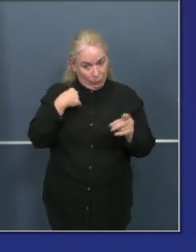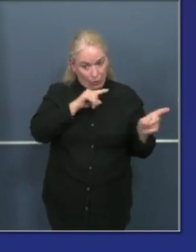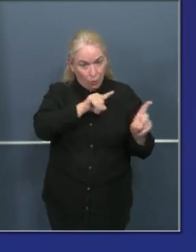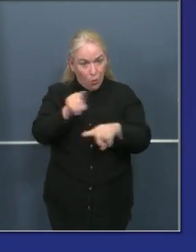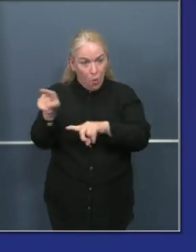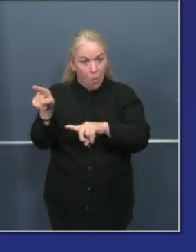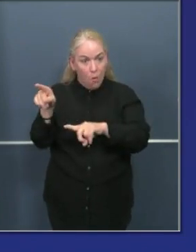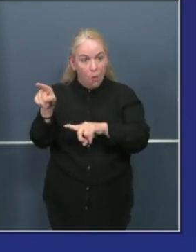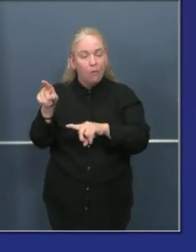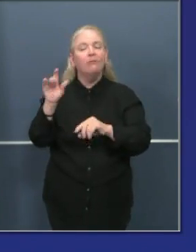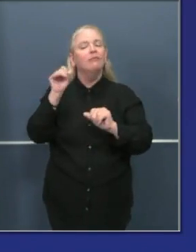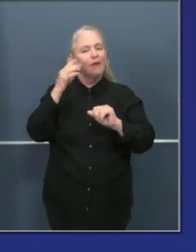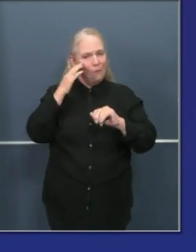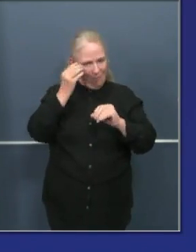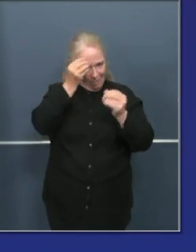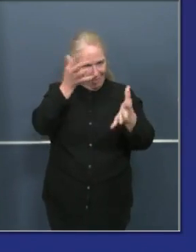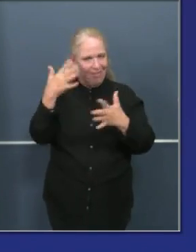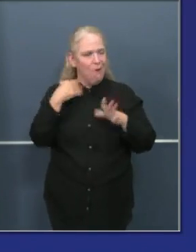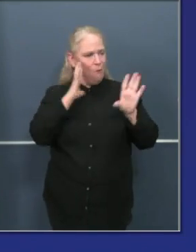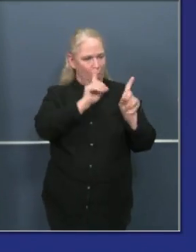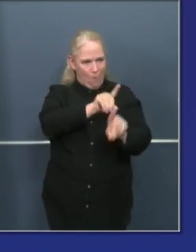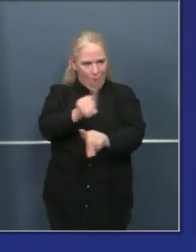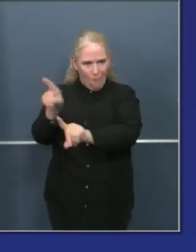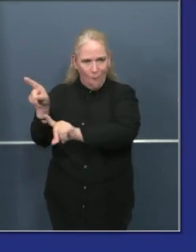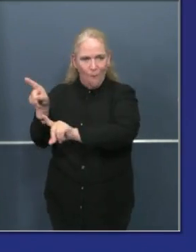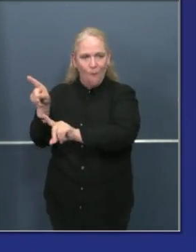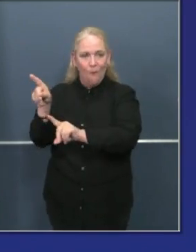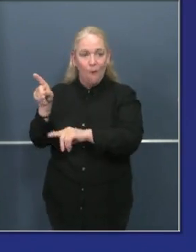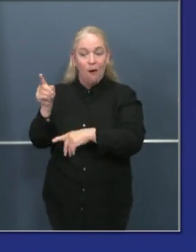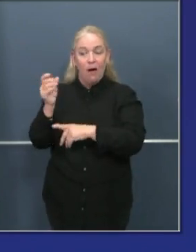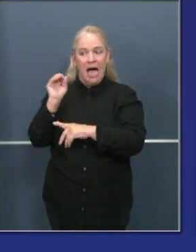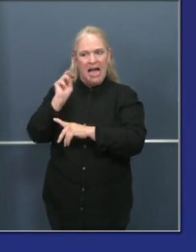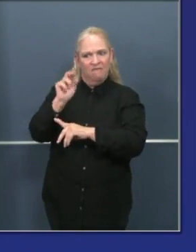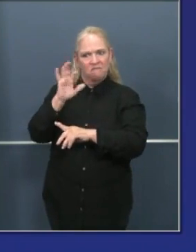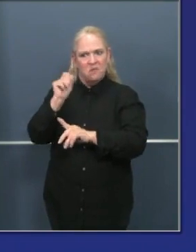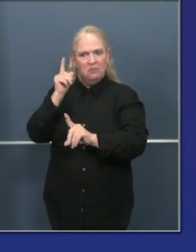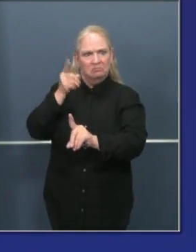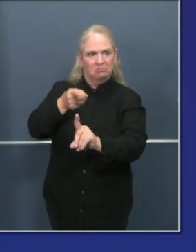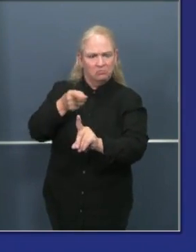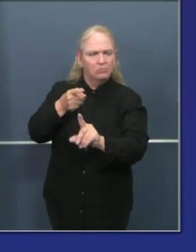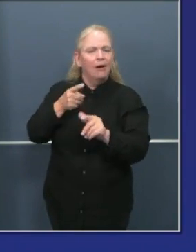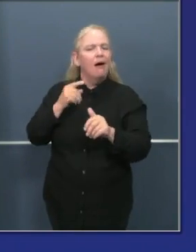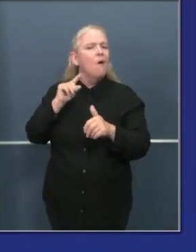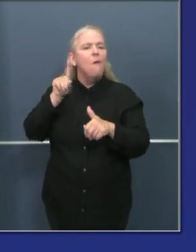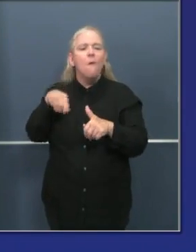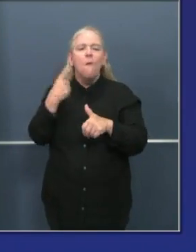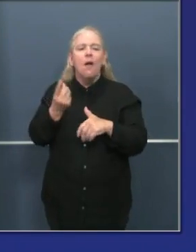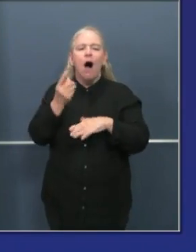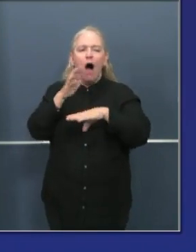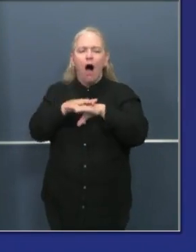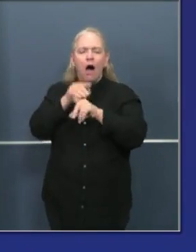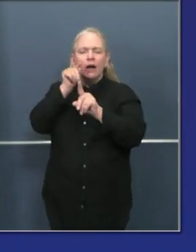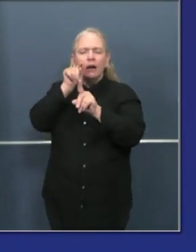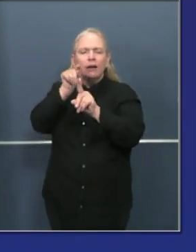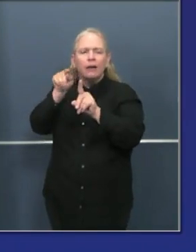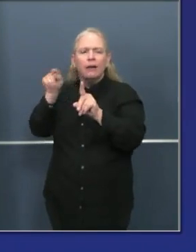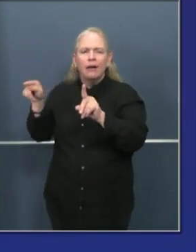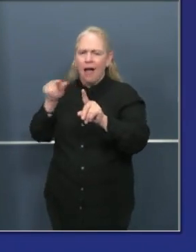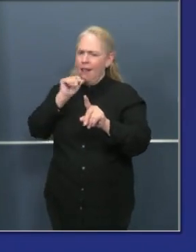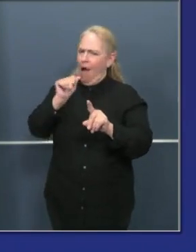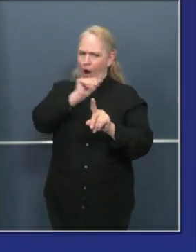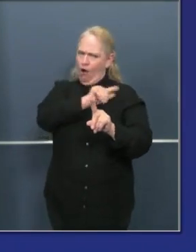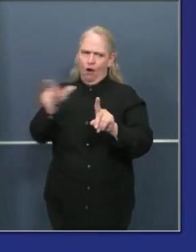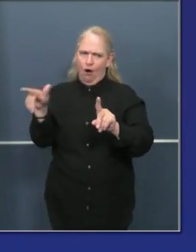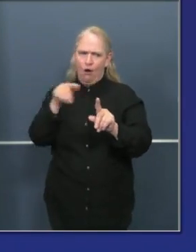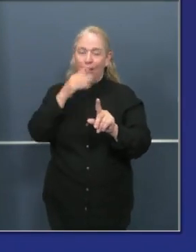to remind you that our enforcement has been prioritized on parts of the state where we have known violators, where we